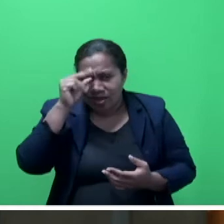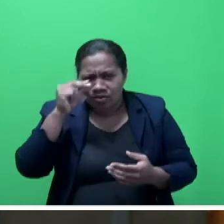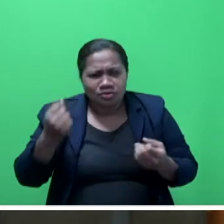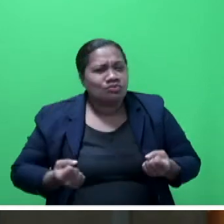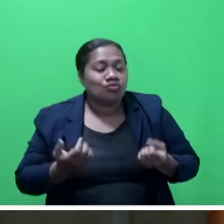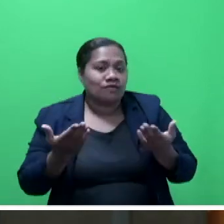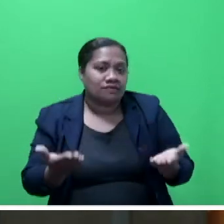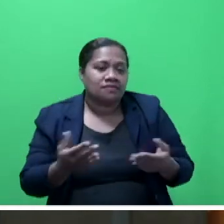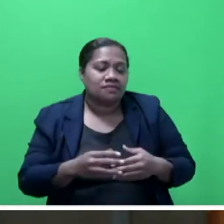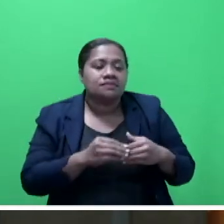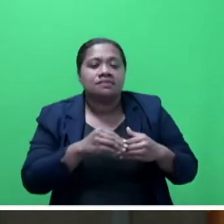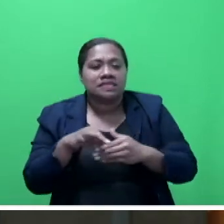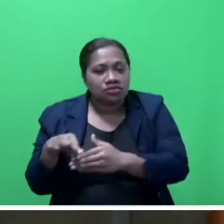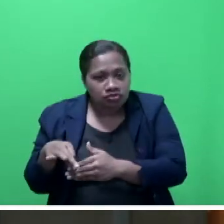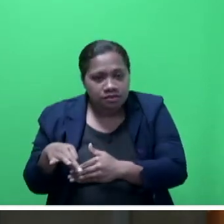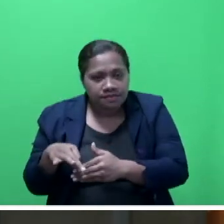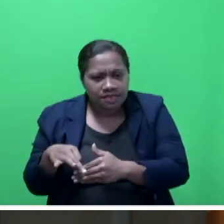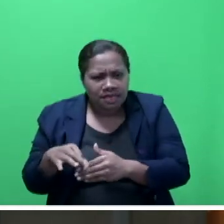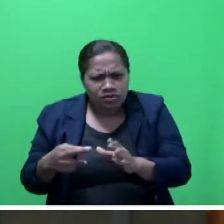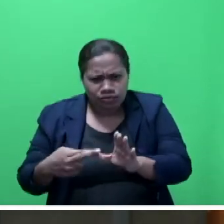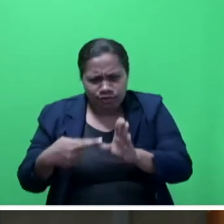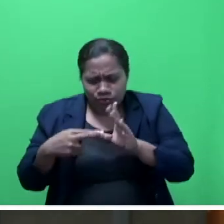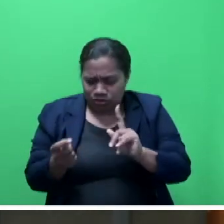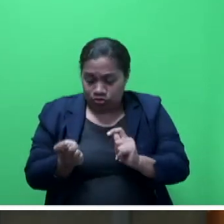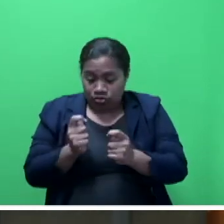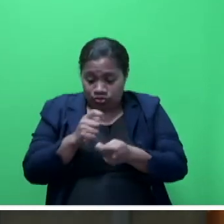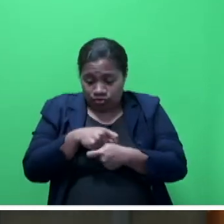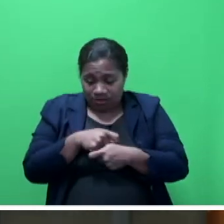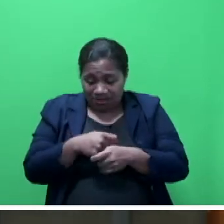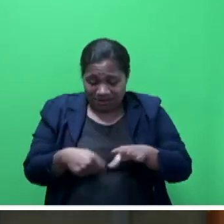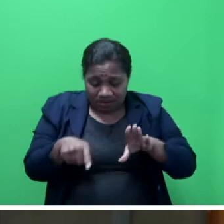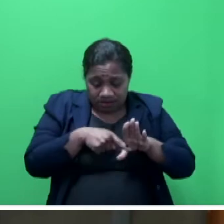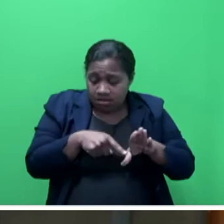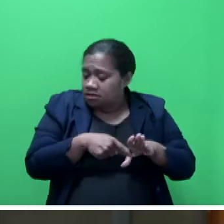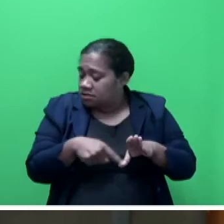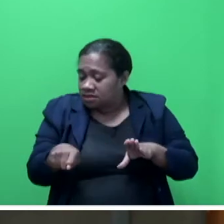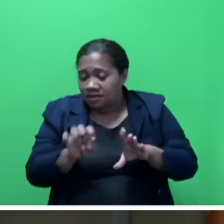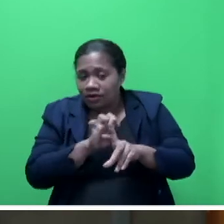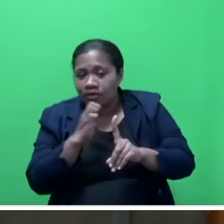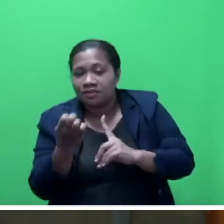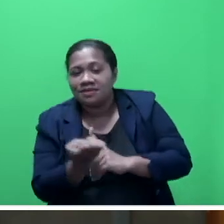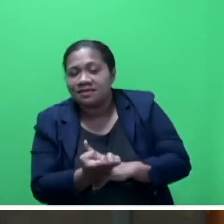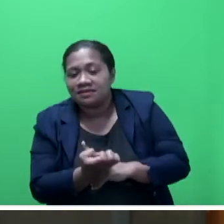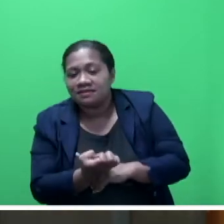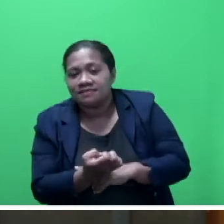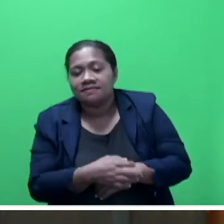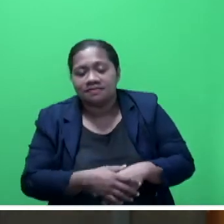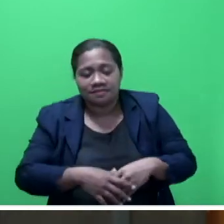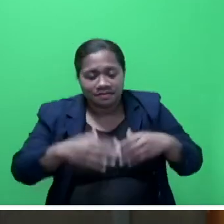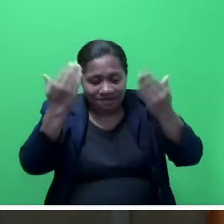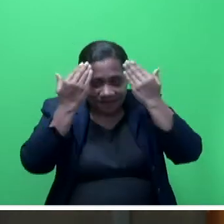in responding to changes in the internal and external environment. Mr Speaker Say,